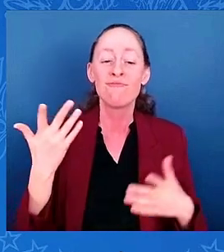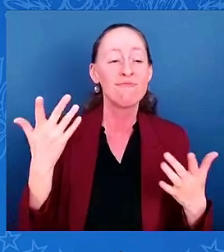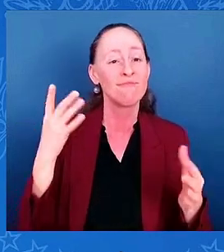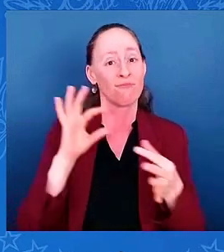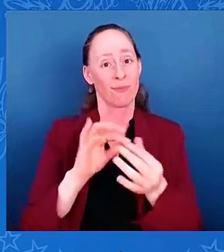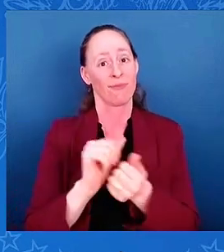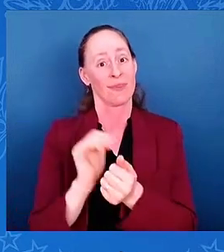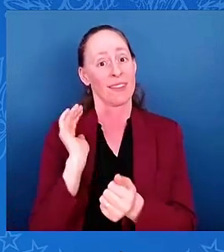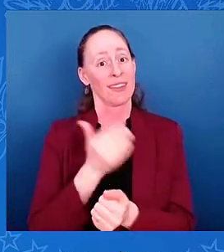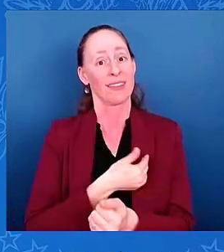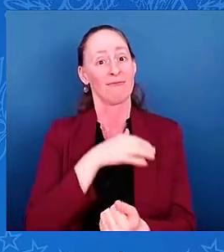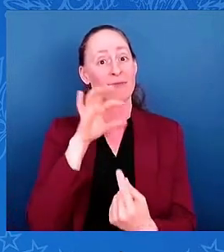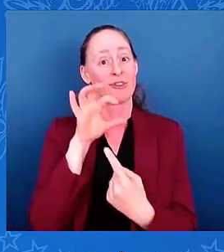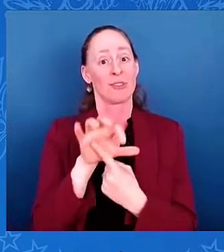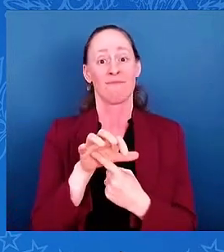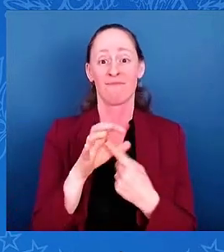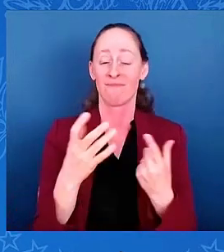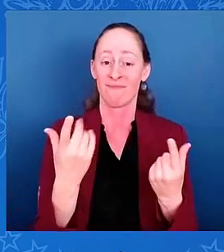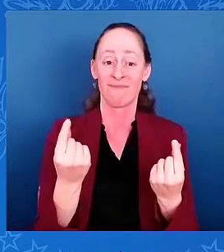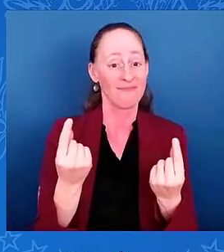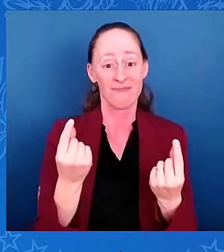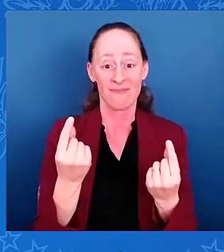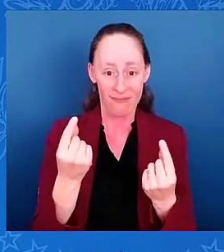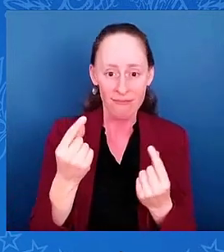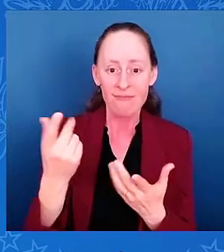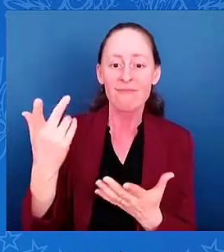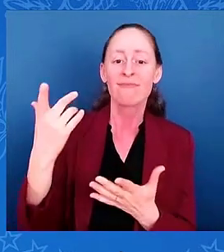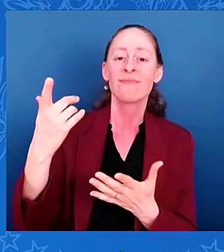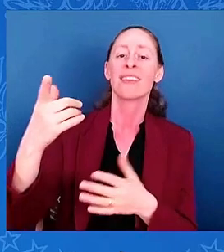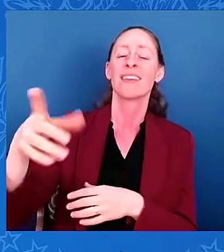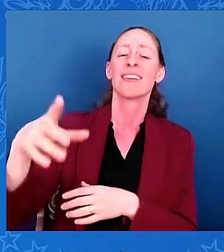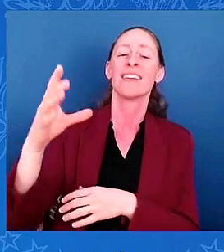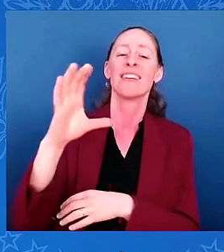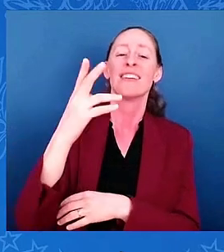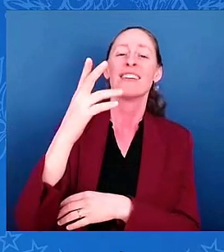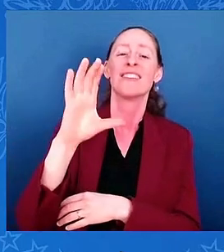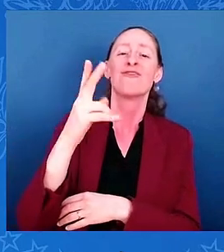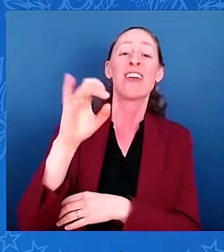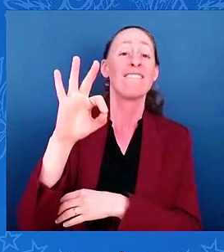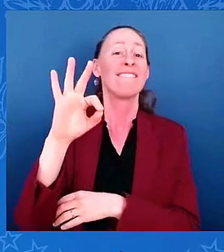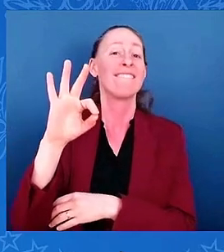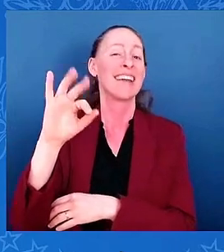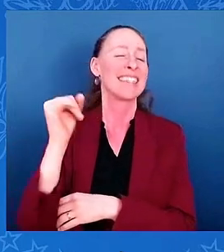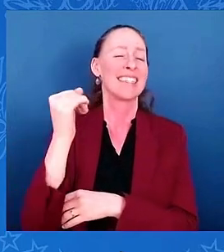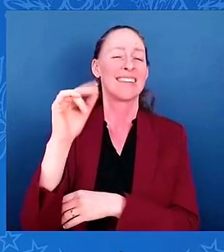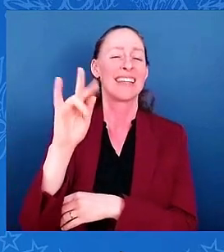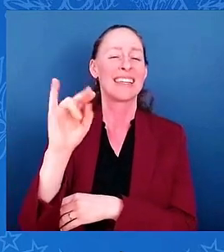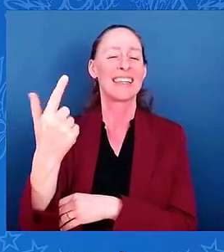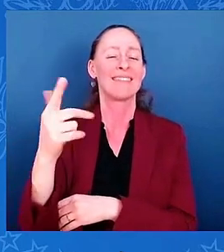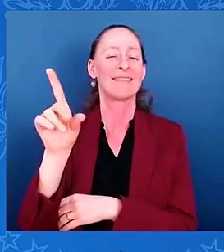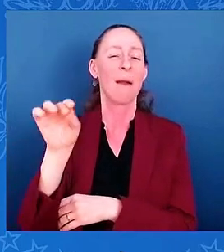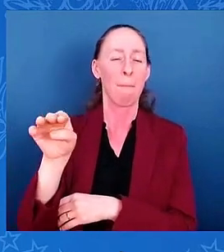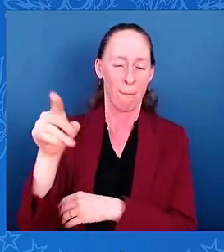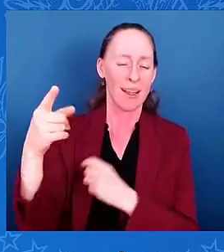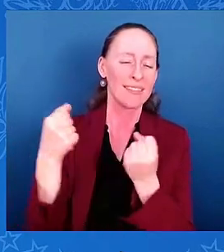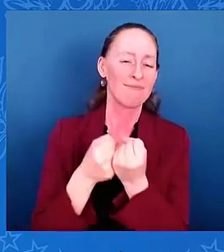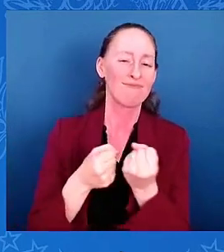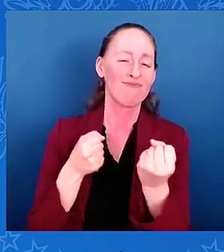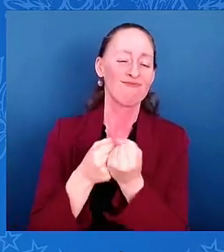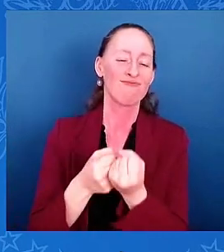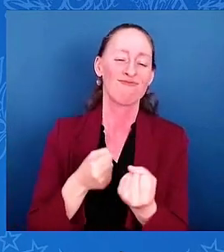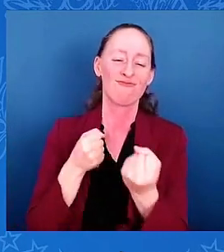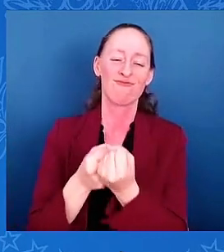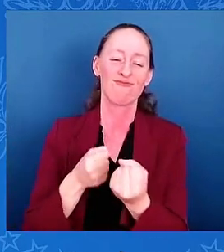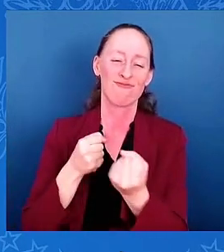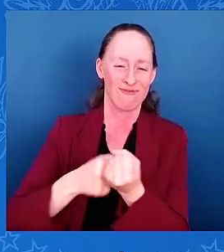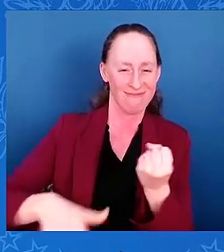Lastly, I'm humbled to work with a superb leadership group, Team President Mark Donovan, General